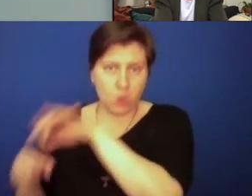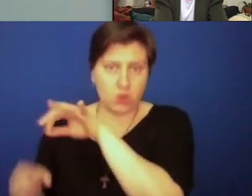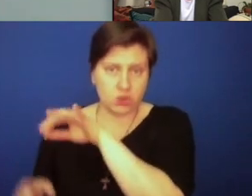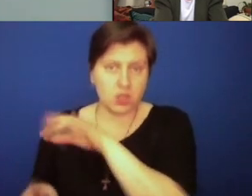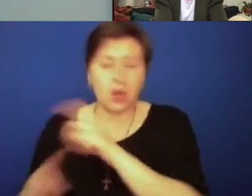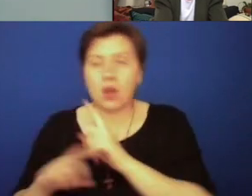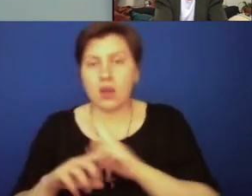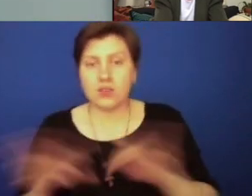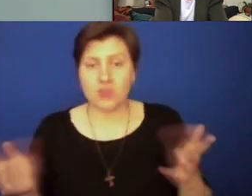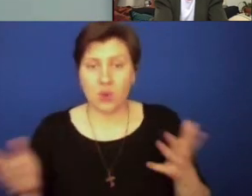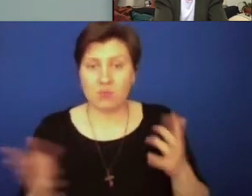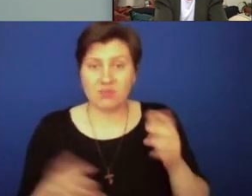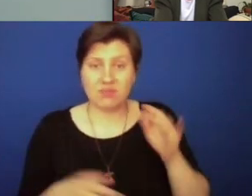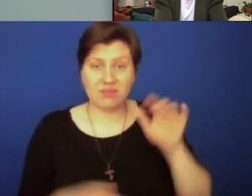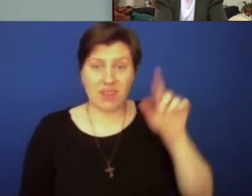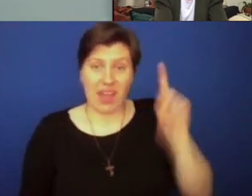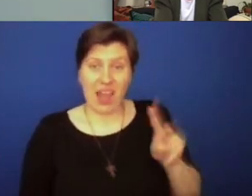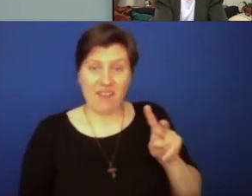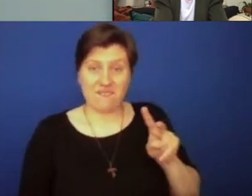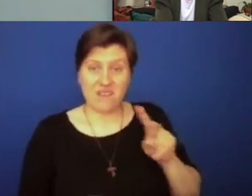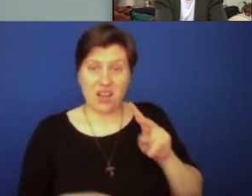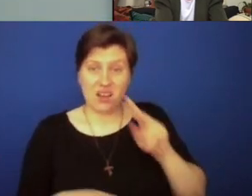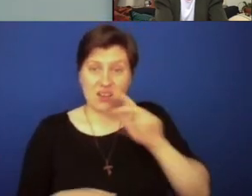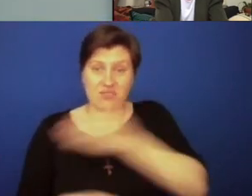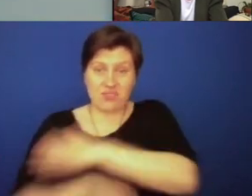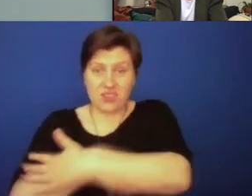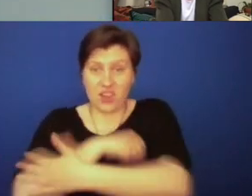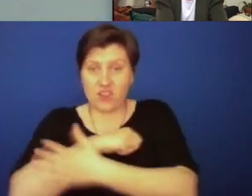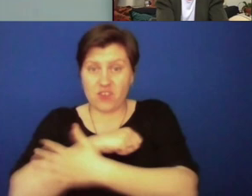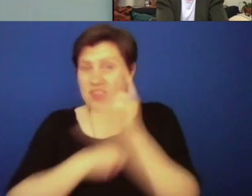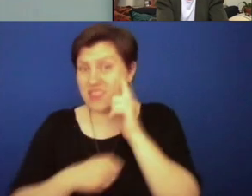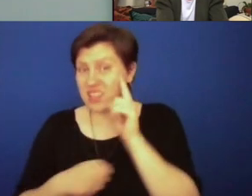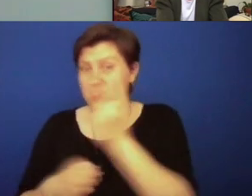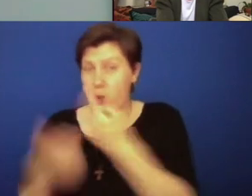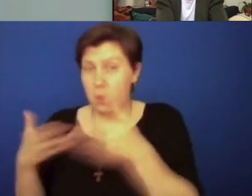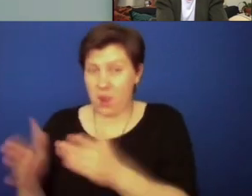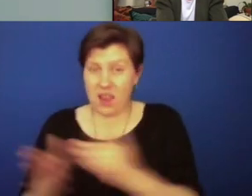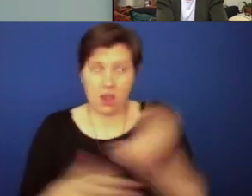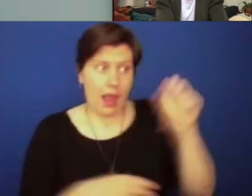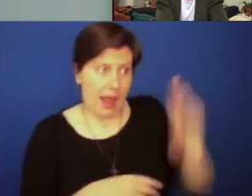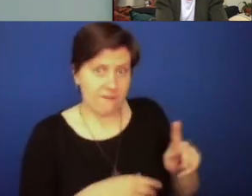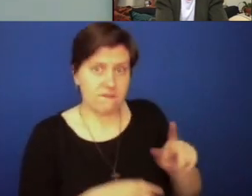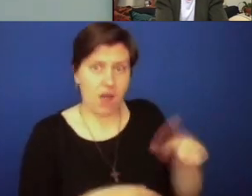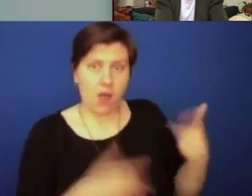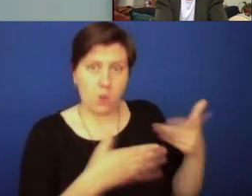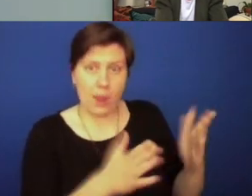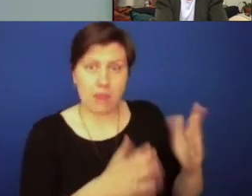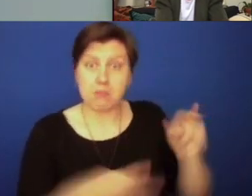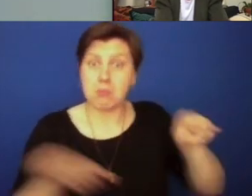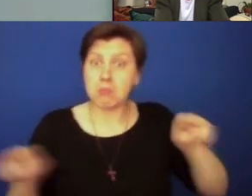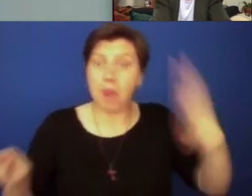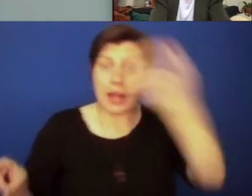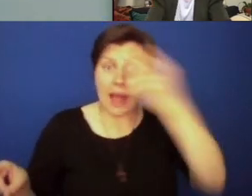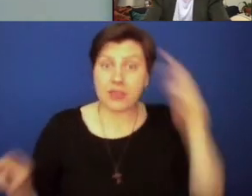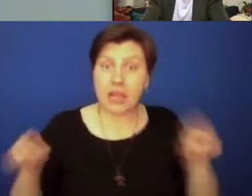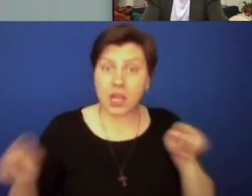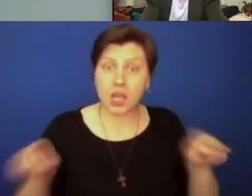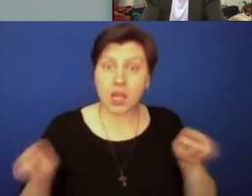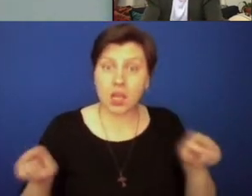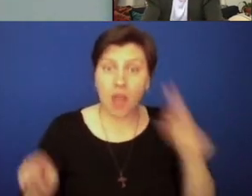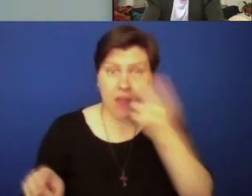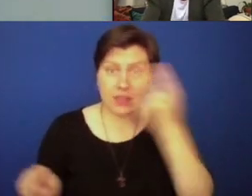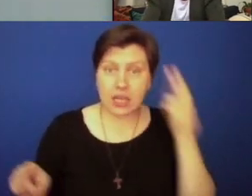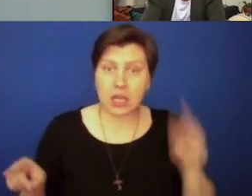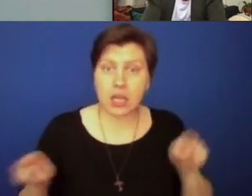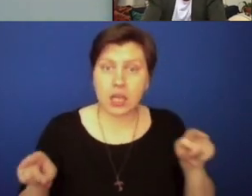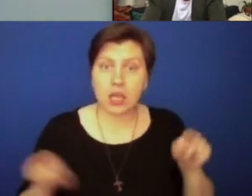name that we have about half the country thinks one way and about half the country that thinks the other way. And, and there's Catholics on both sides. And so I want to sort of